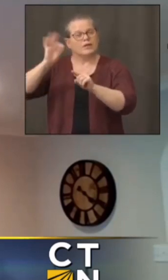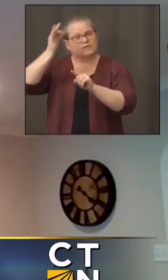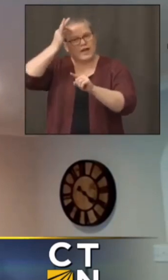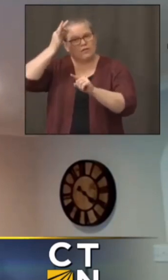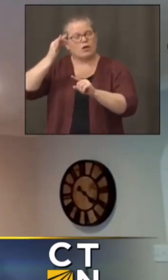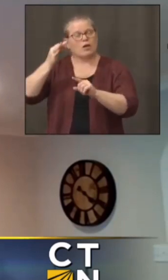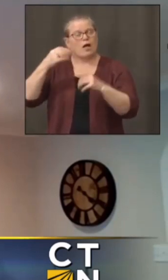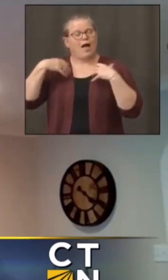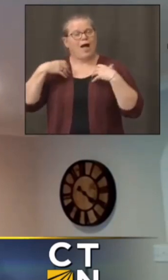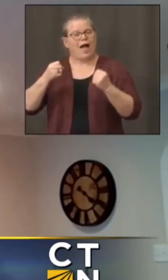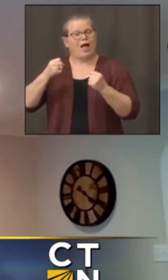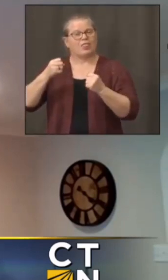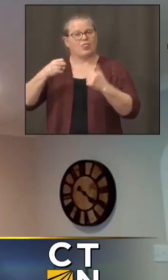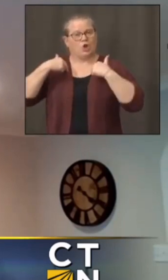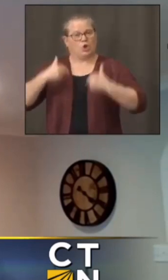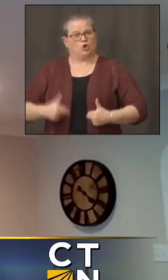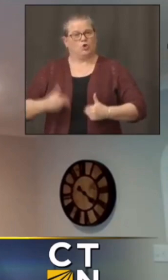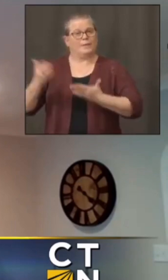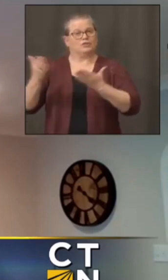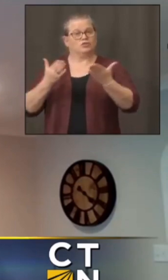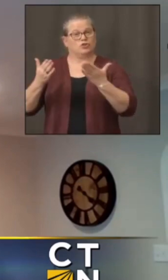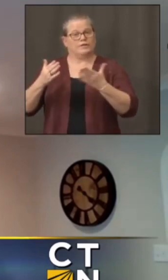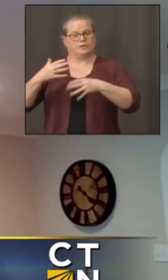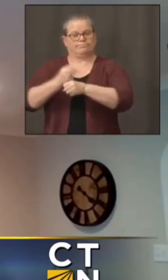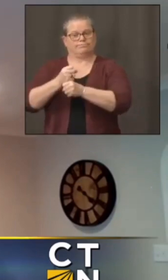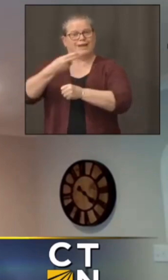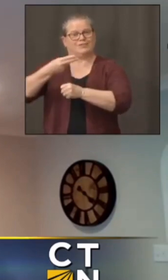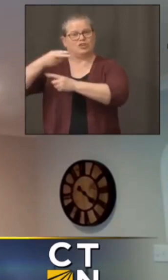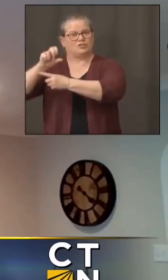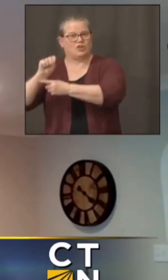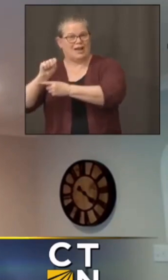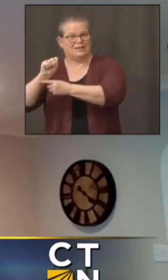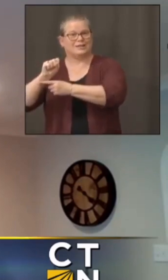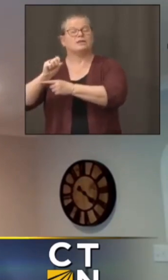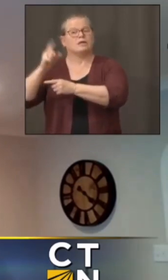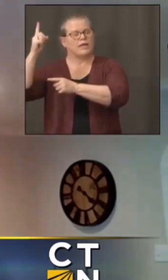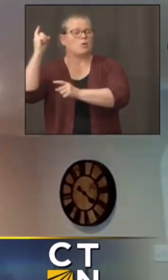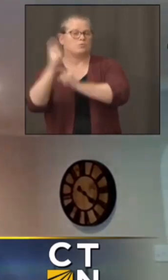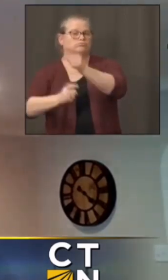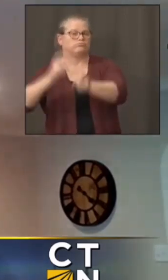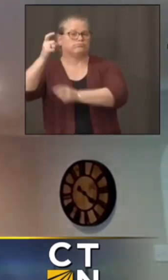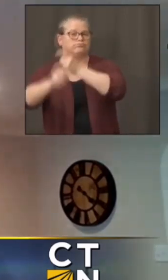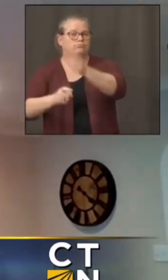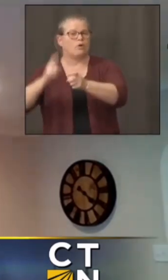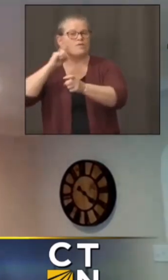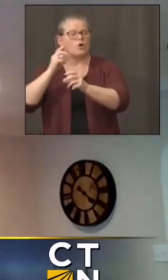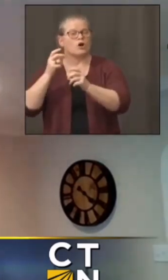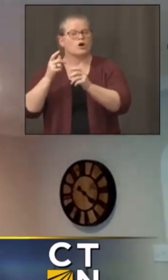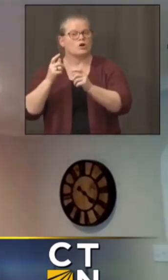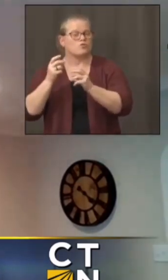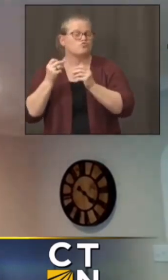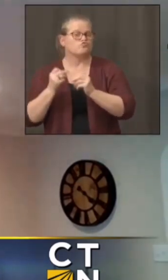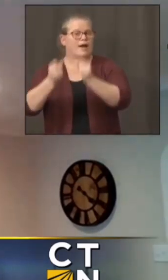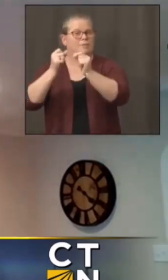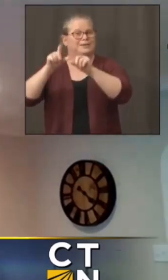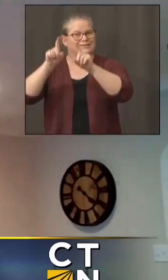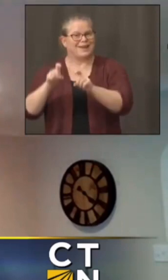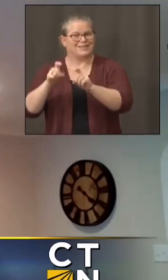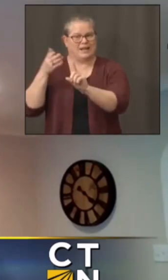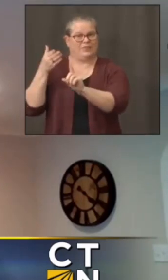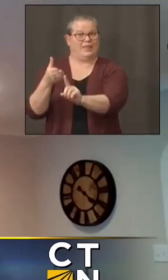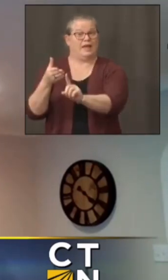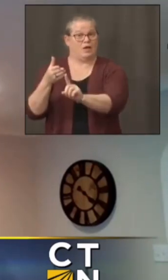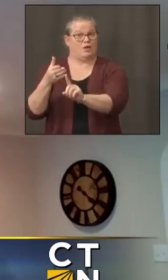testing rapid testing on site we're distributing some of those binax cards you heard the governor talk about